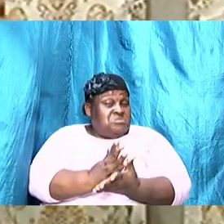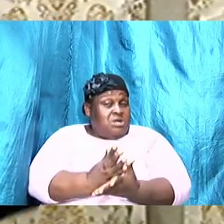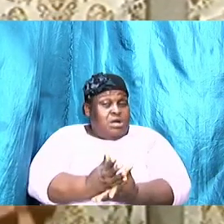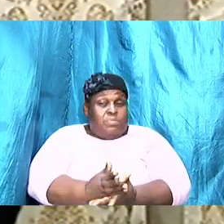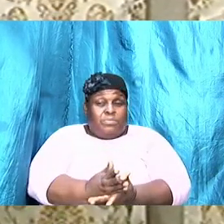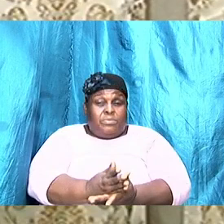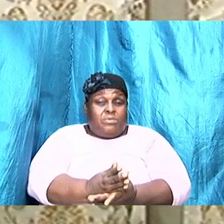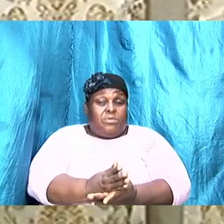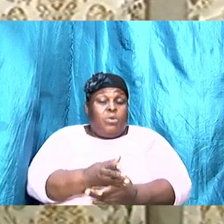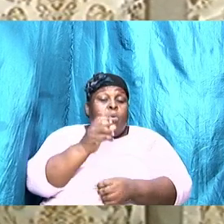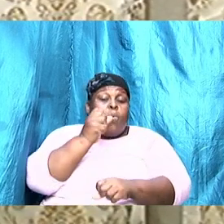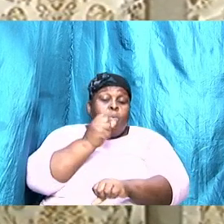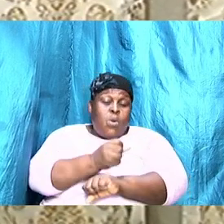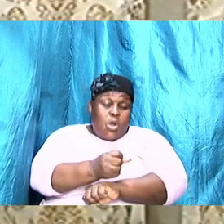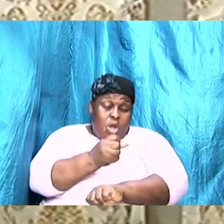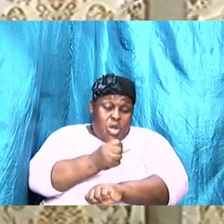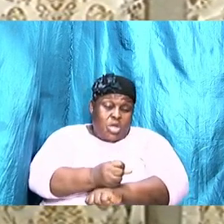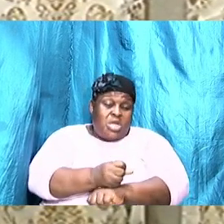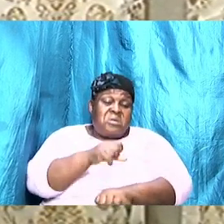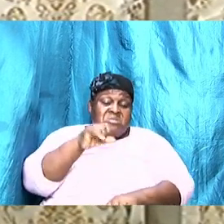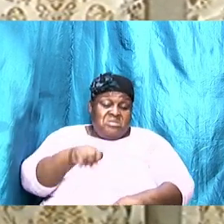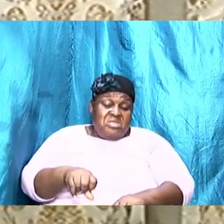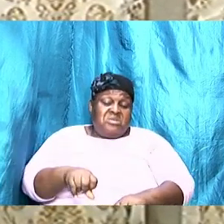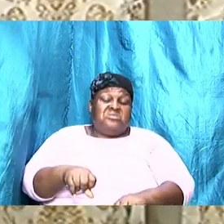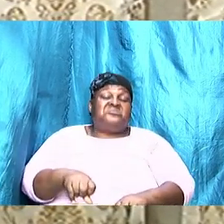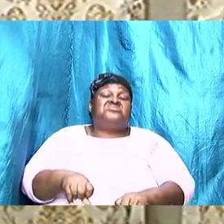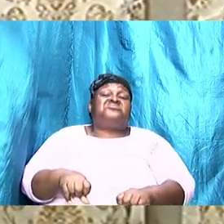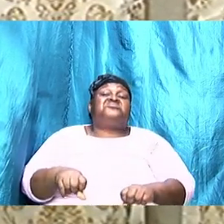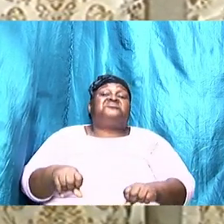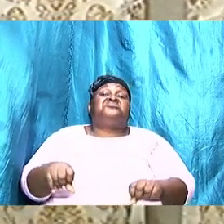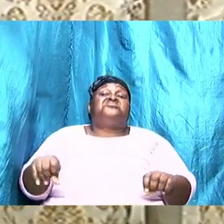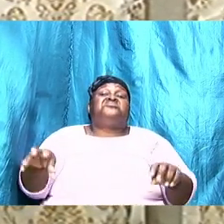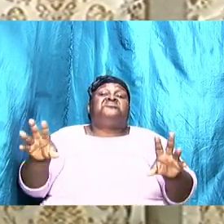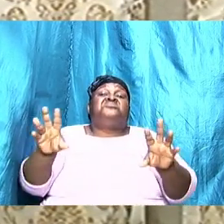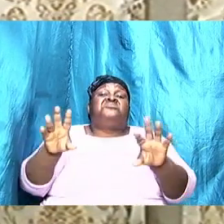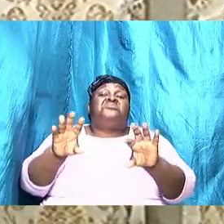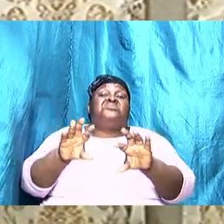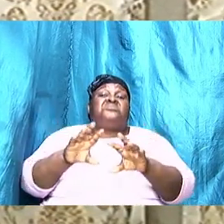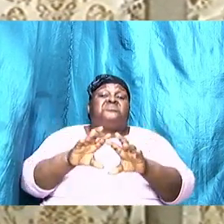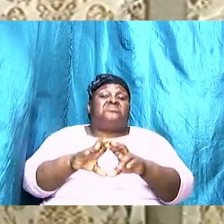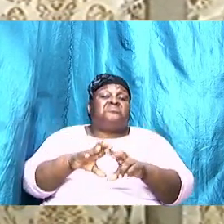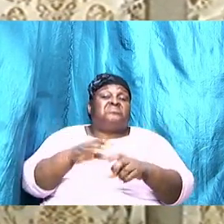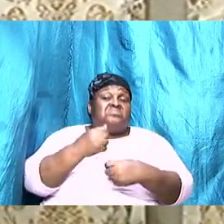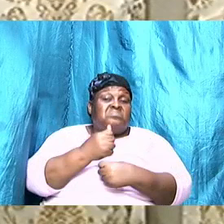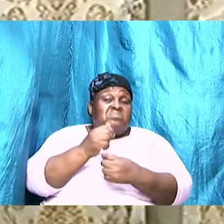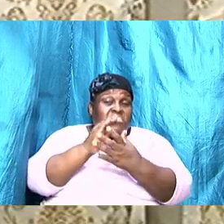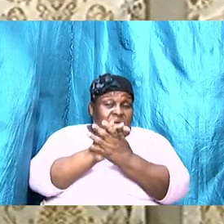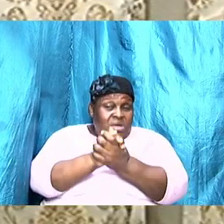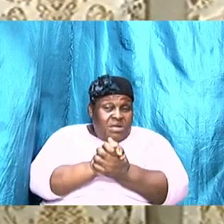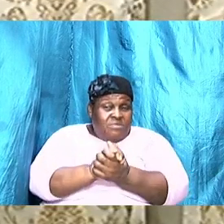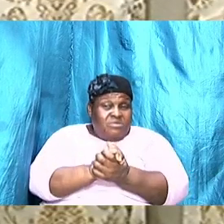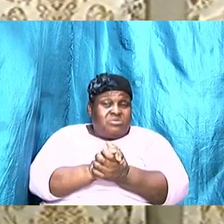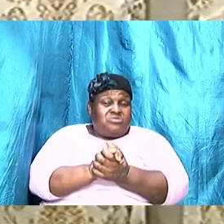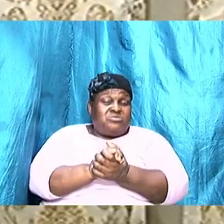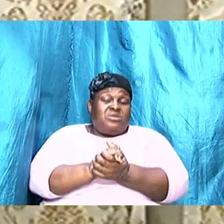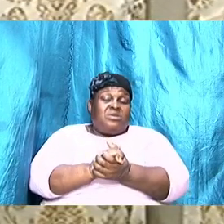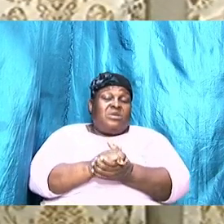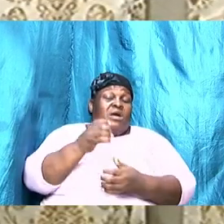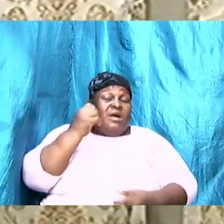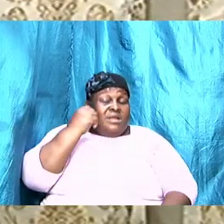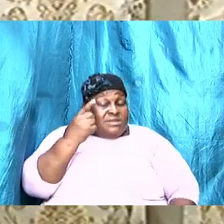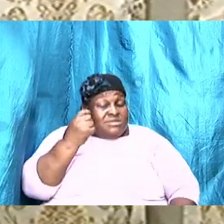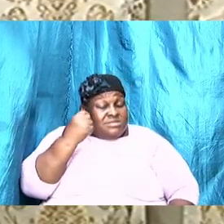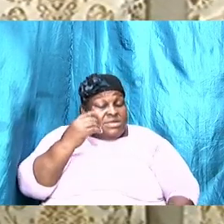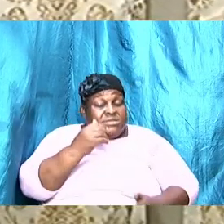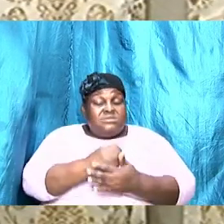institution called marriage, we must understand some things. Some things that you and I